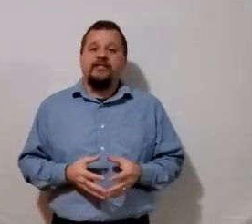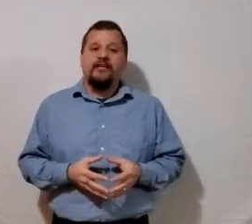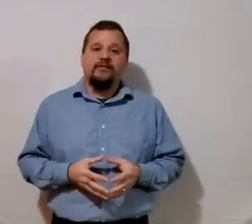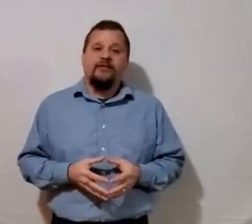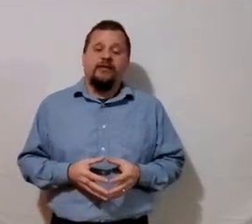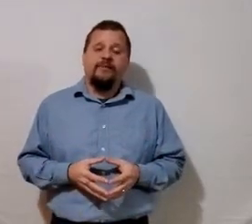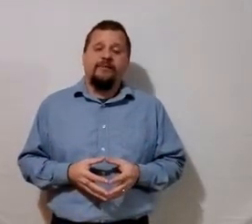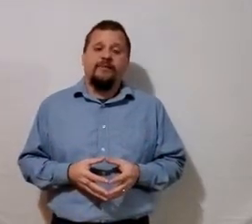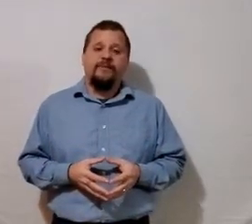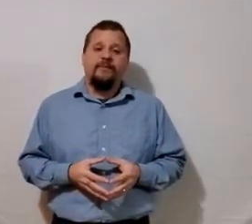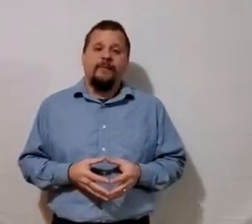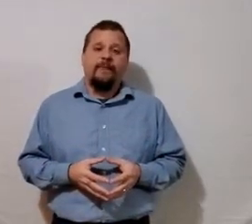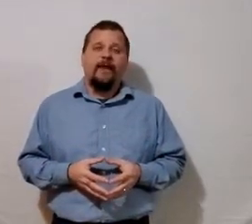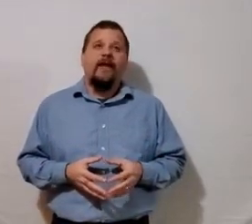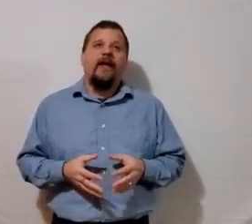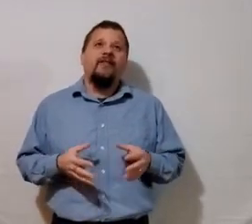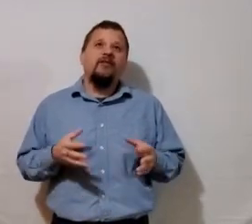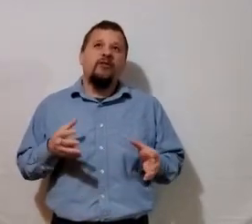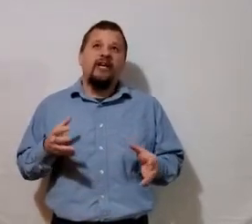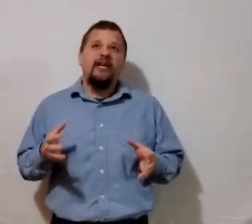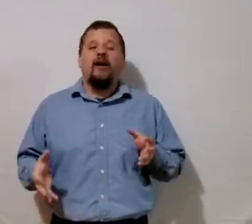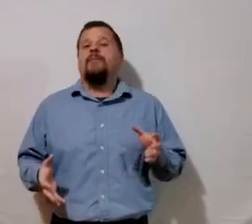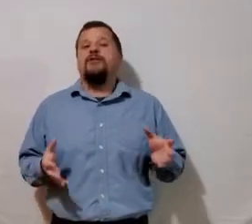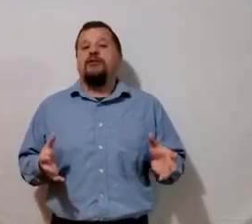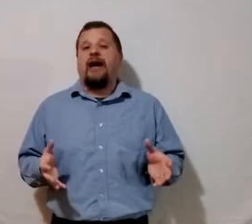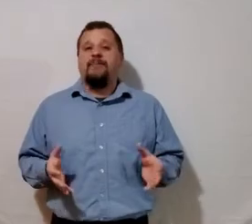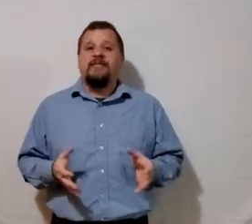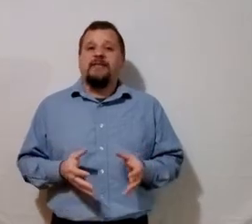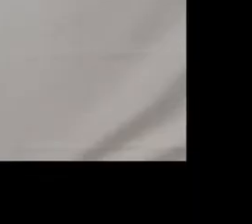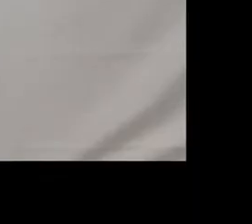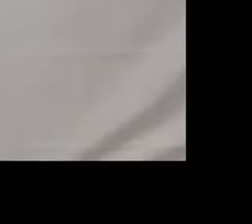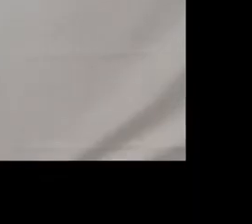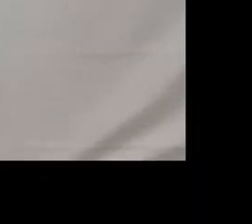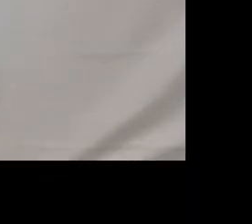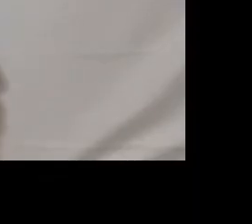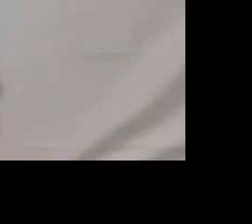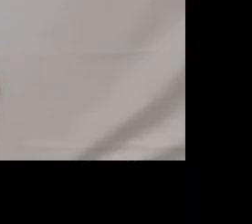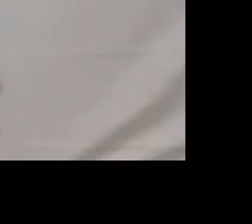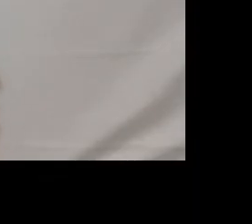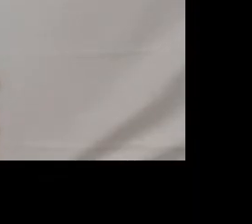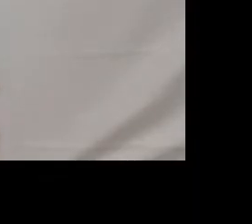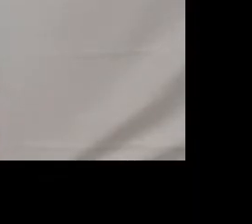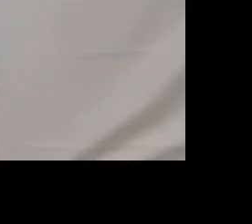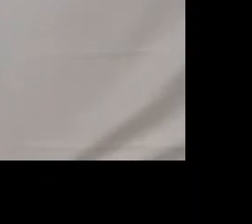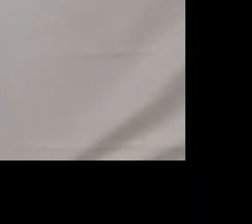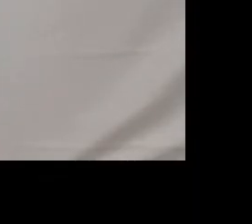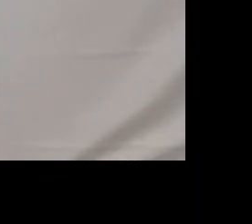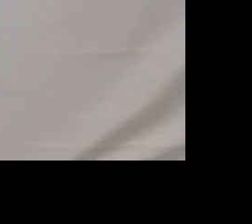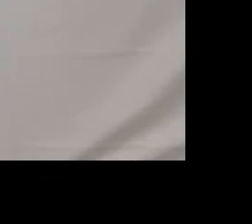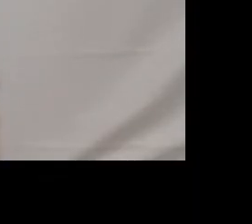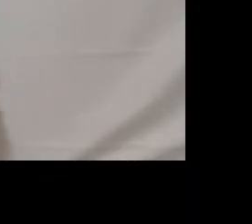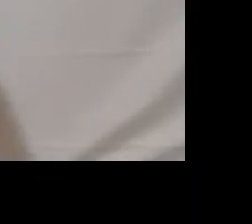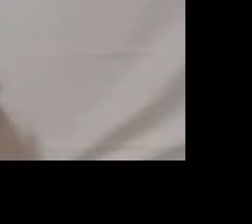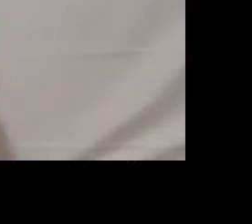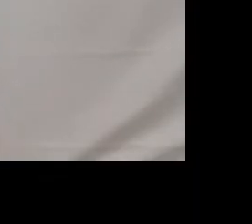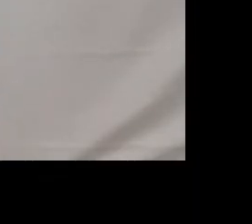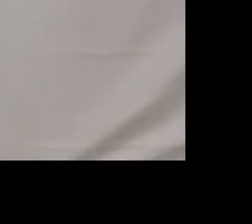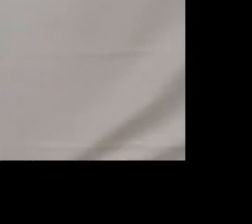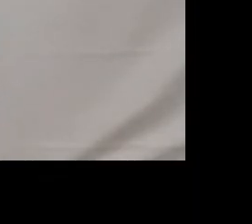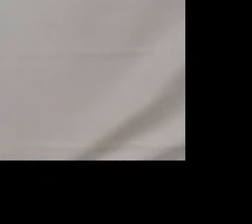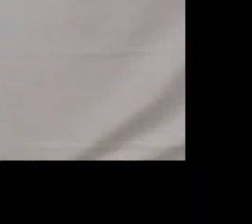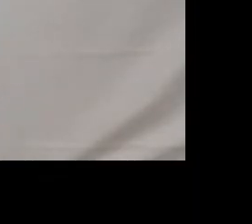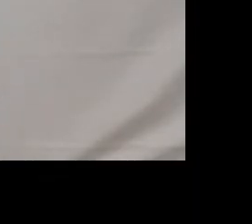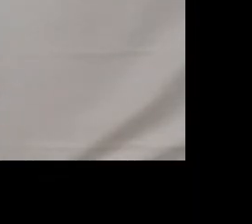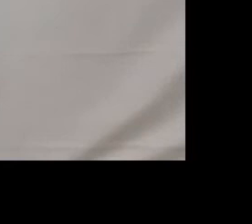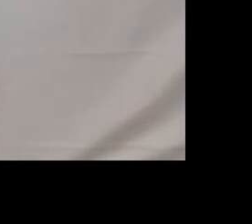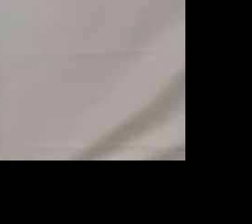communication successful and three common traps that I find we can sometimes fall into and how maybe we